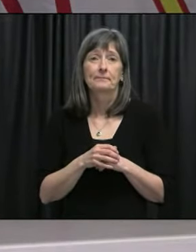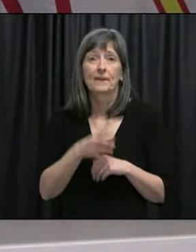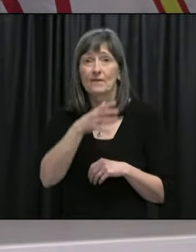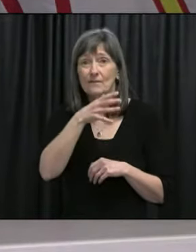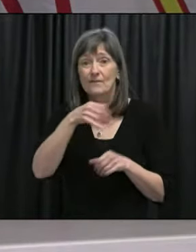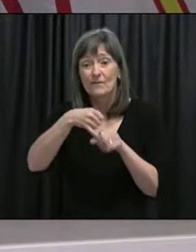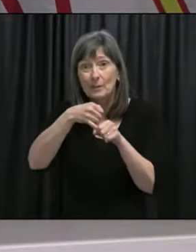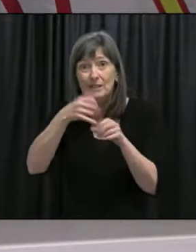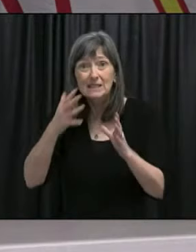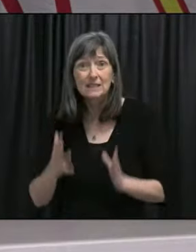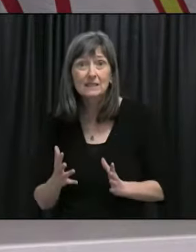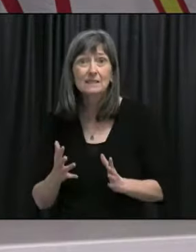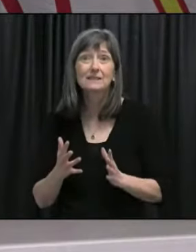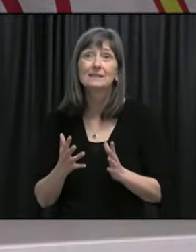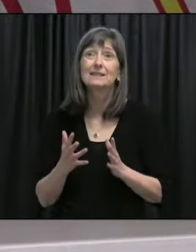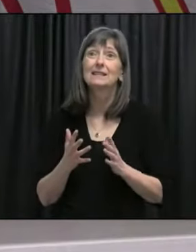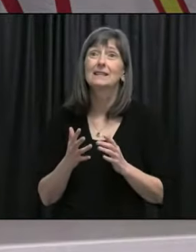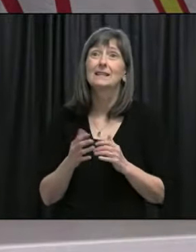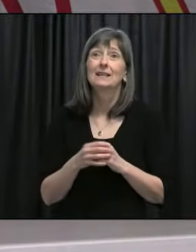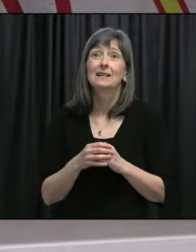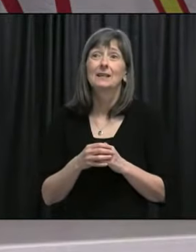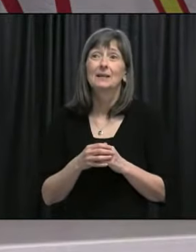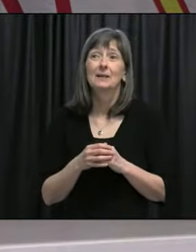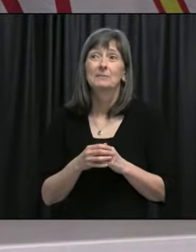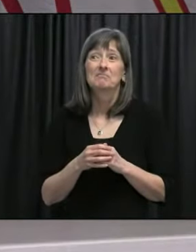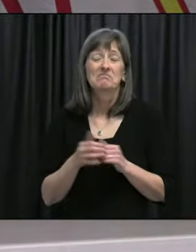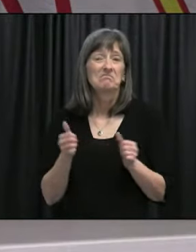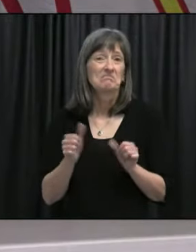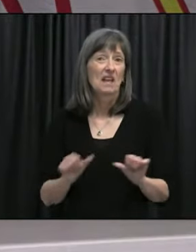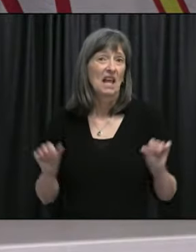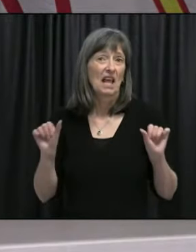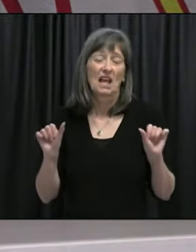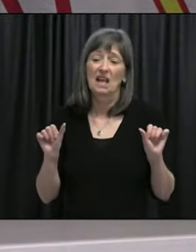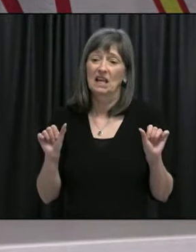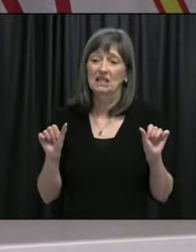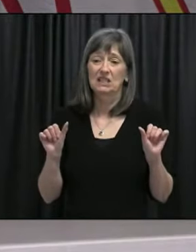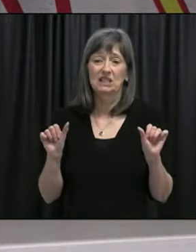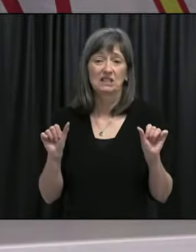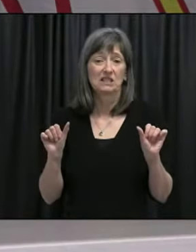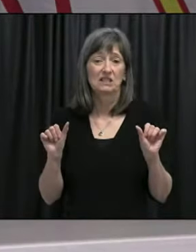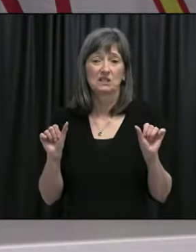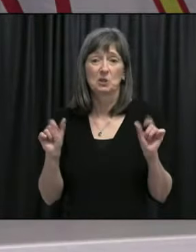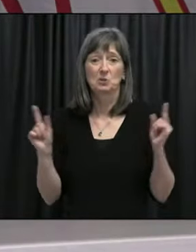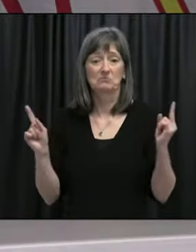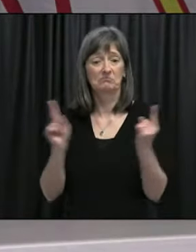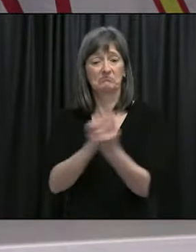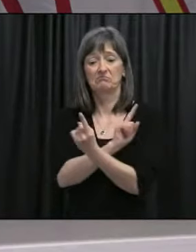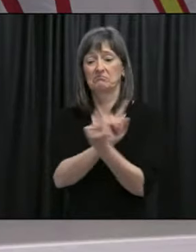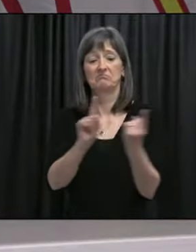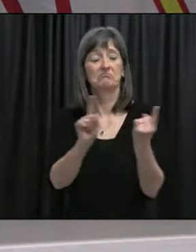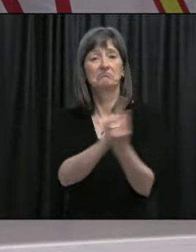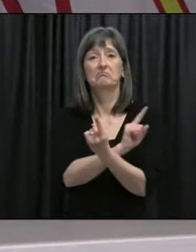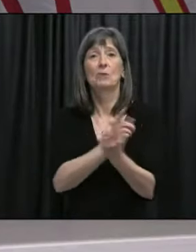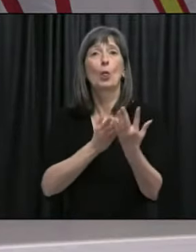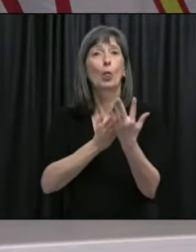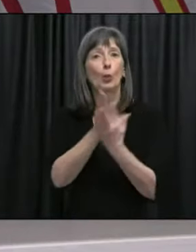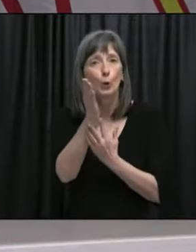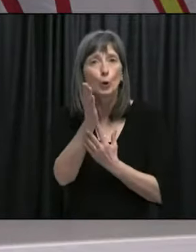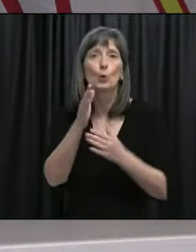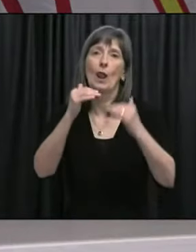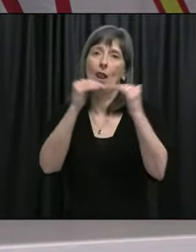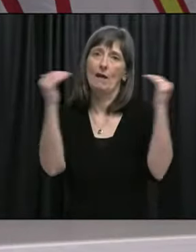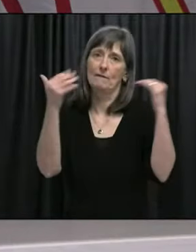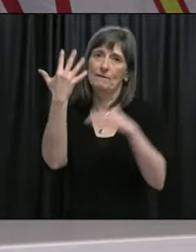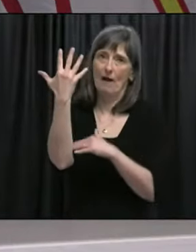pharmacies. Um, uh, anyone who basically had to be in contact with the public, um, during,